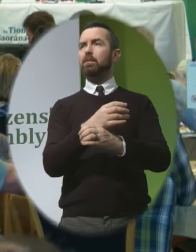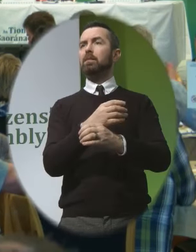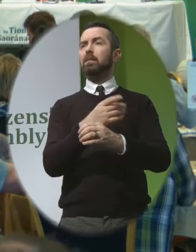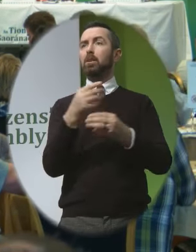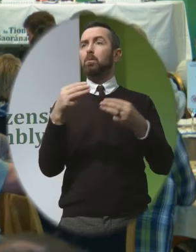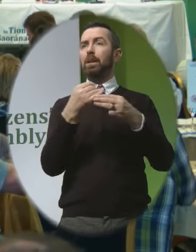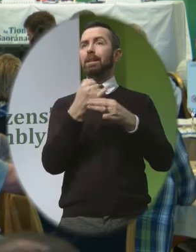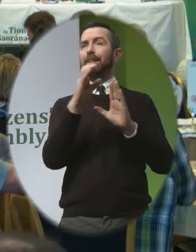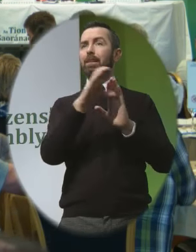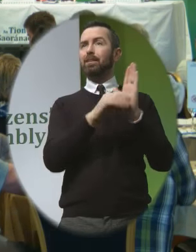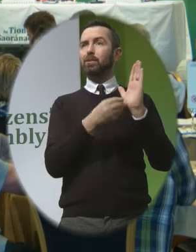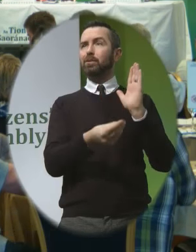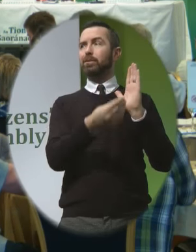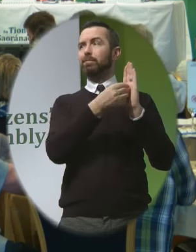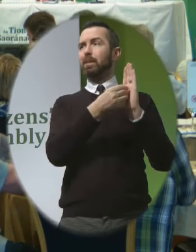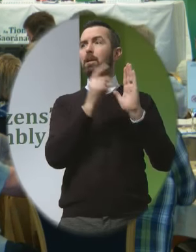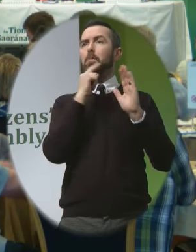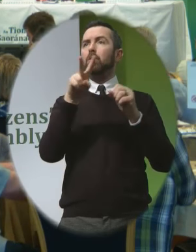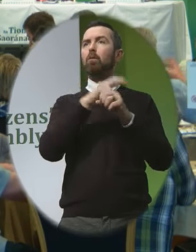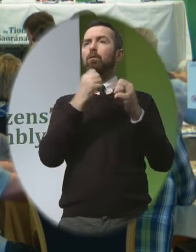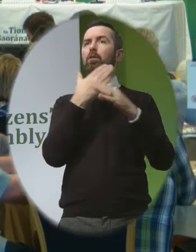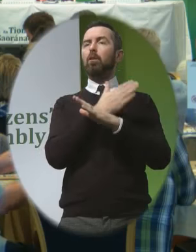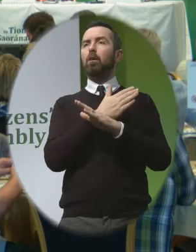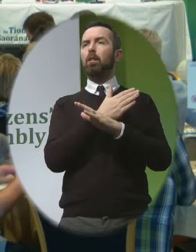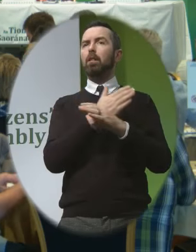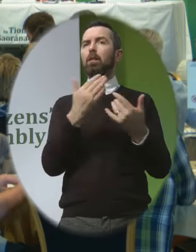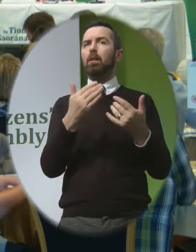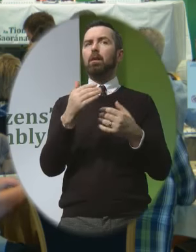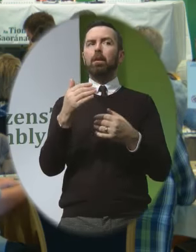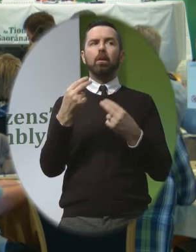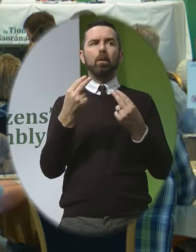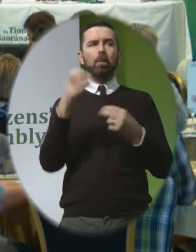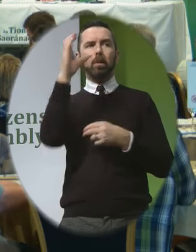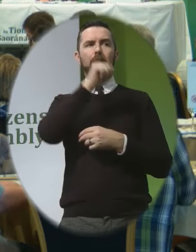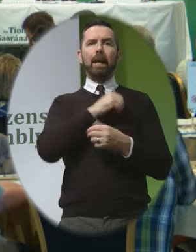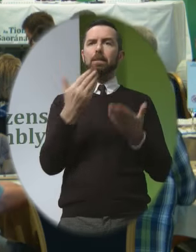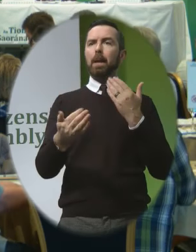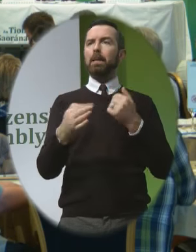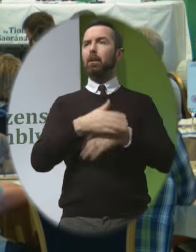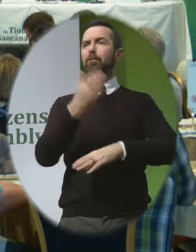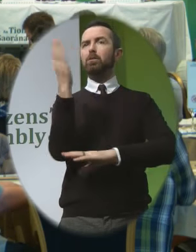overall, with some exceptions But overall, looking at the balance of the presentations